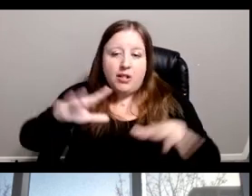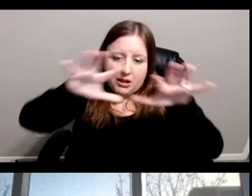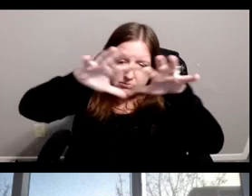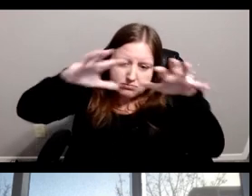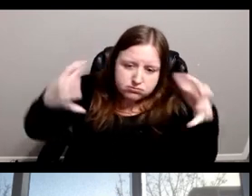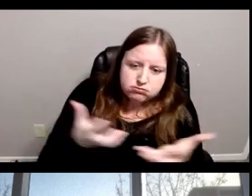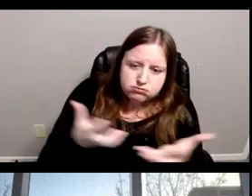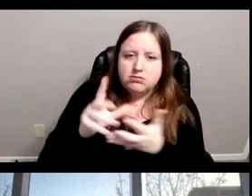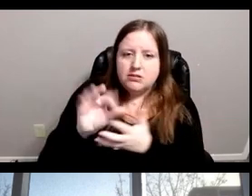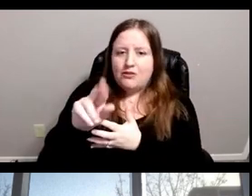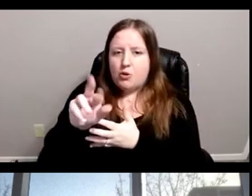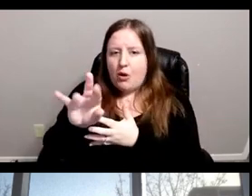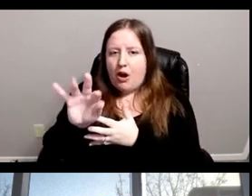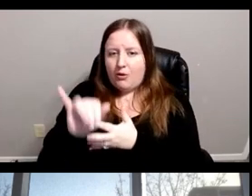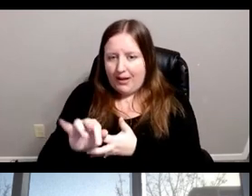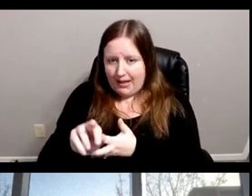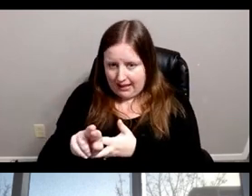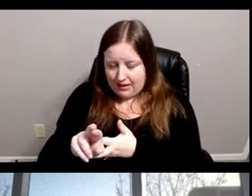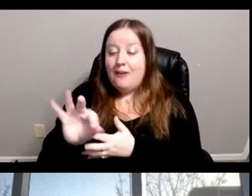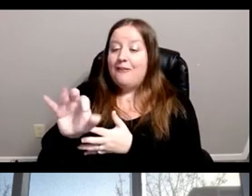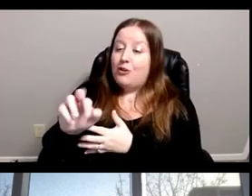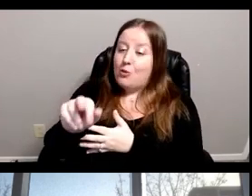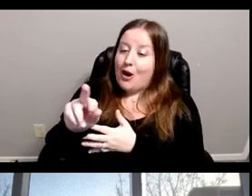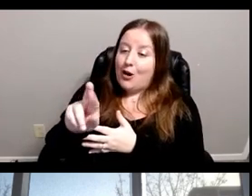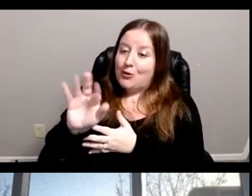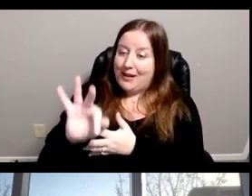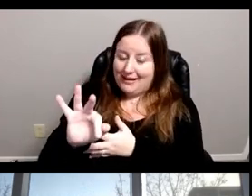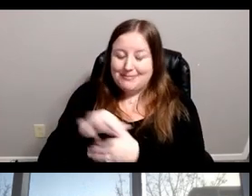you know, obviously does what it does best.